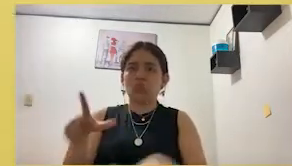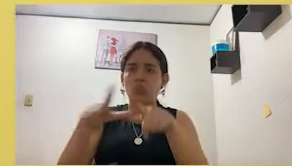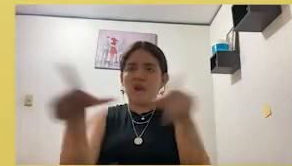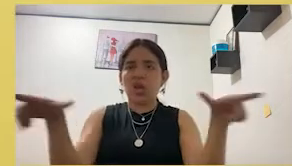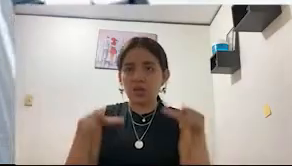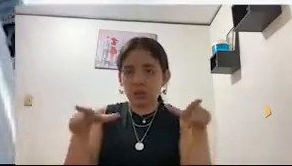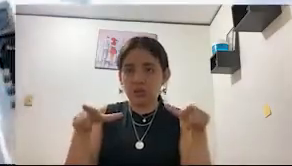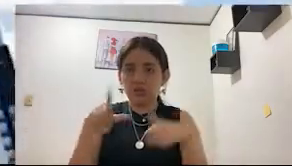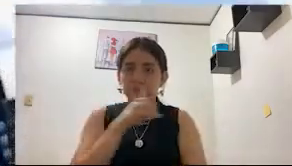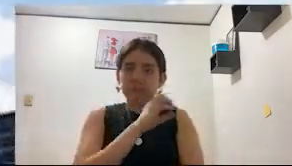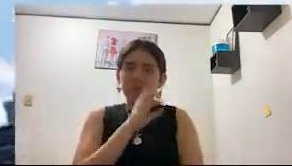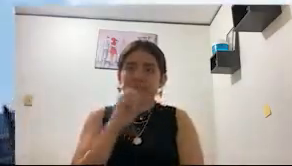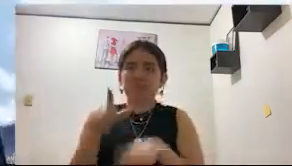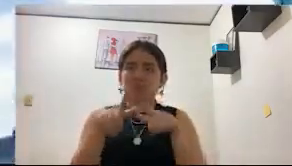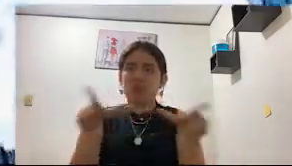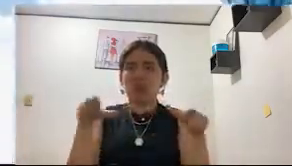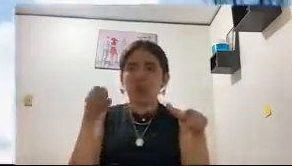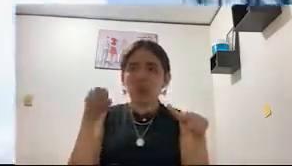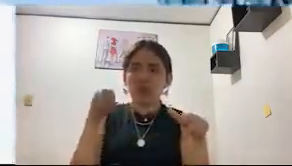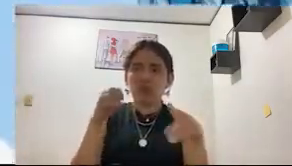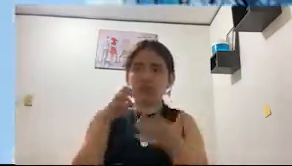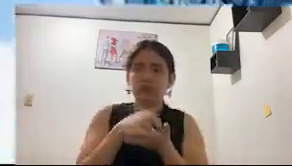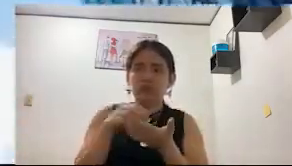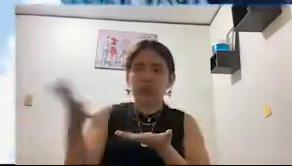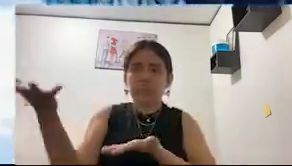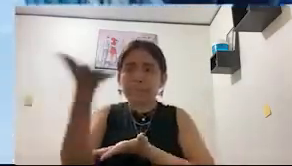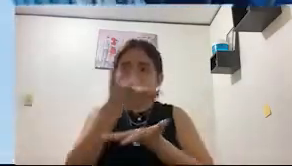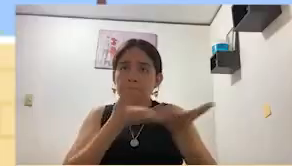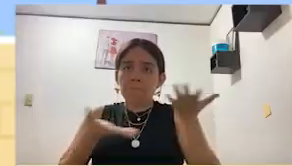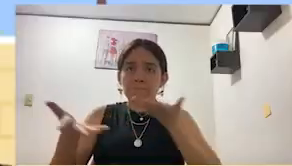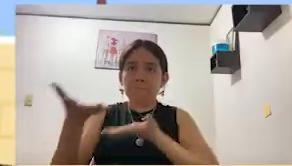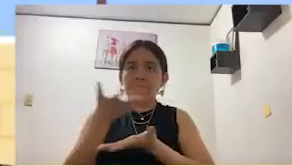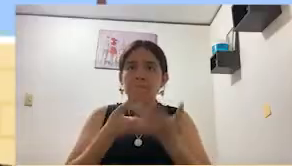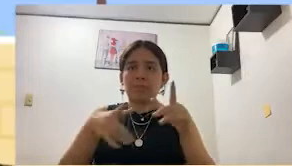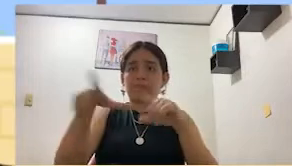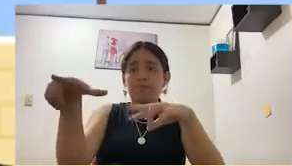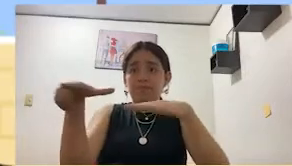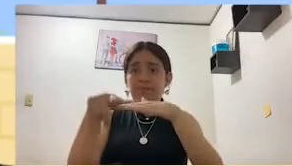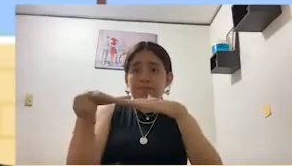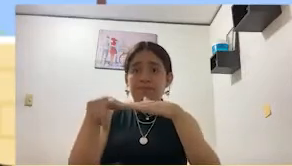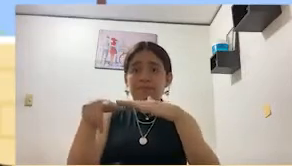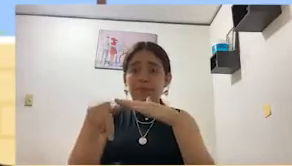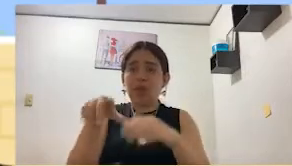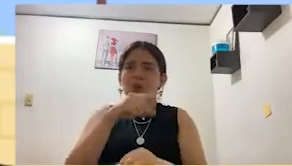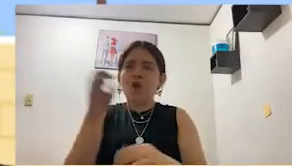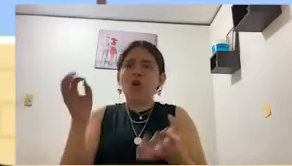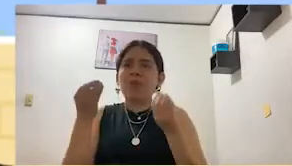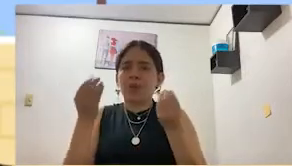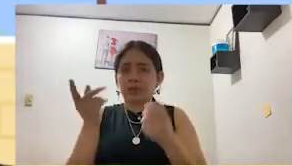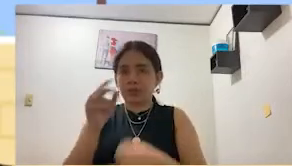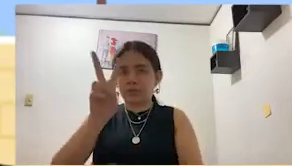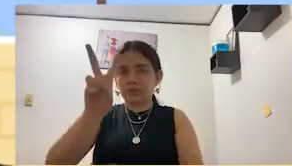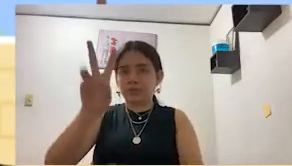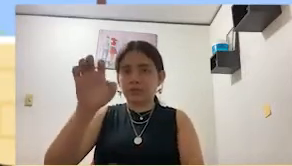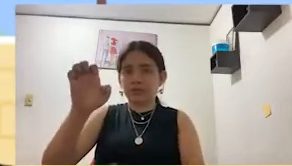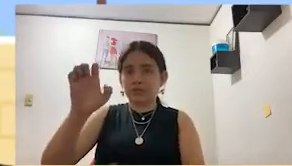world. That is why we would like to mention some companies, for instance, Cyclo in Lima, Peru, Reciclados Industriales